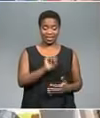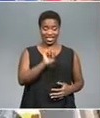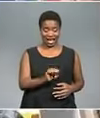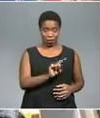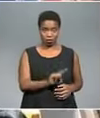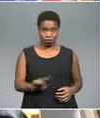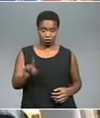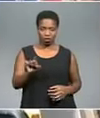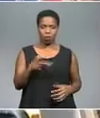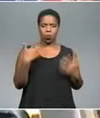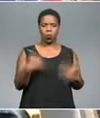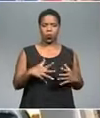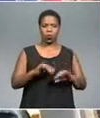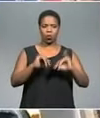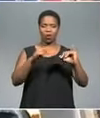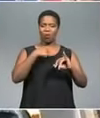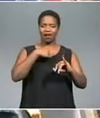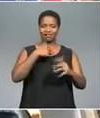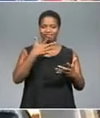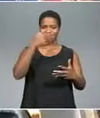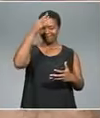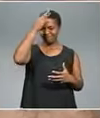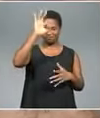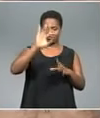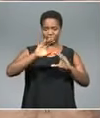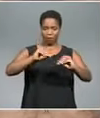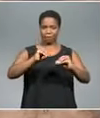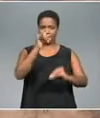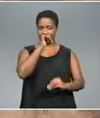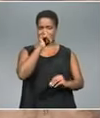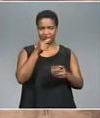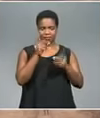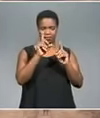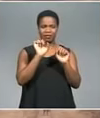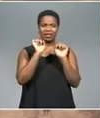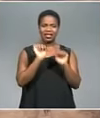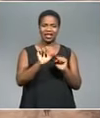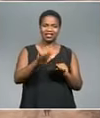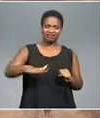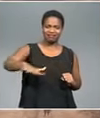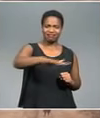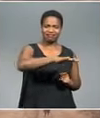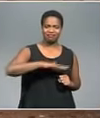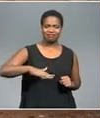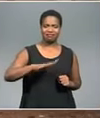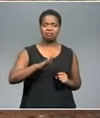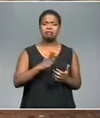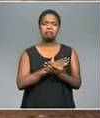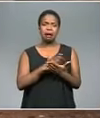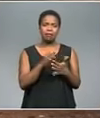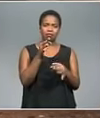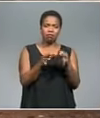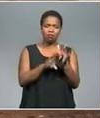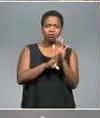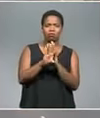governments failing to put measures in place to combat corruption. Despite stagnation across the region, there were some promising political